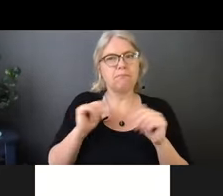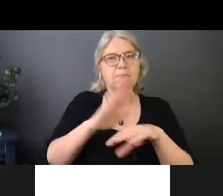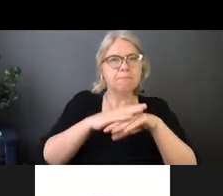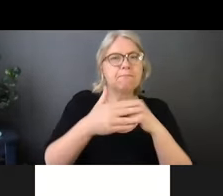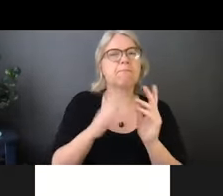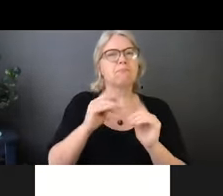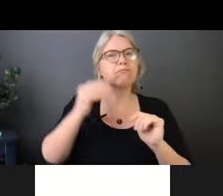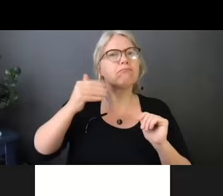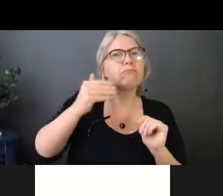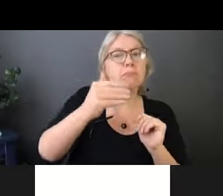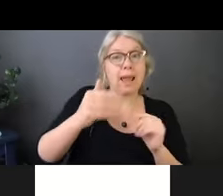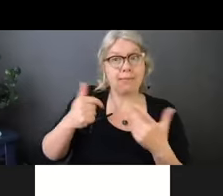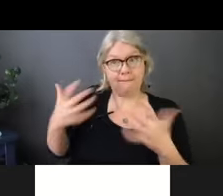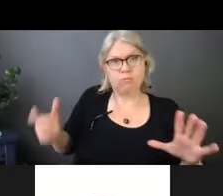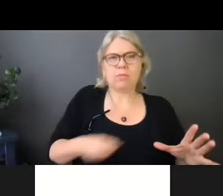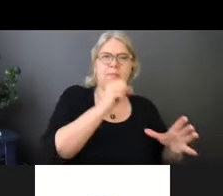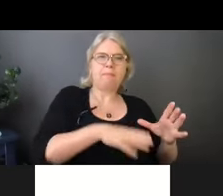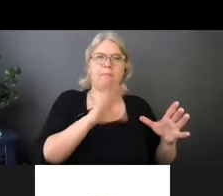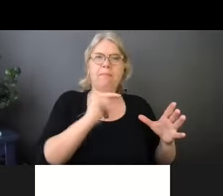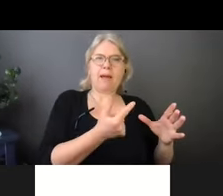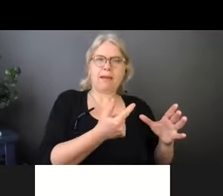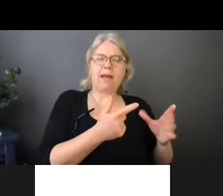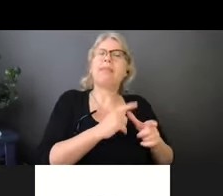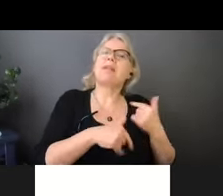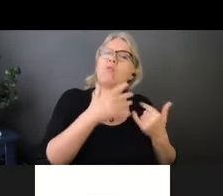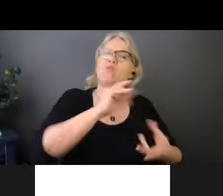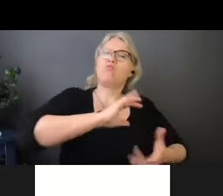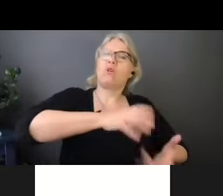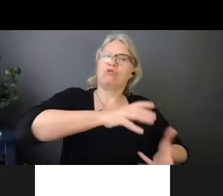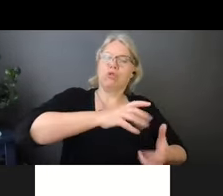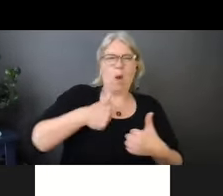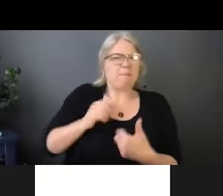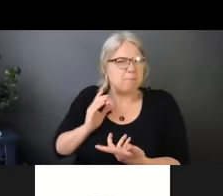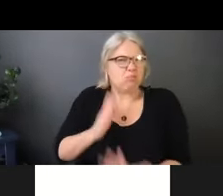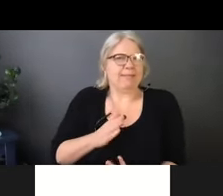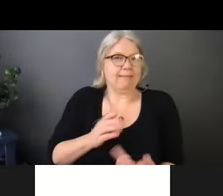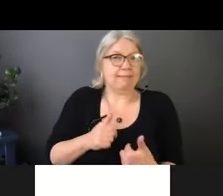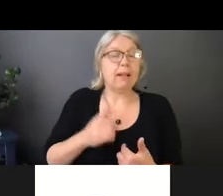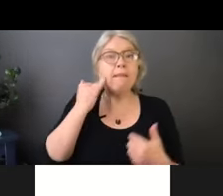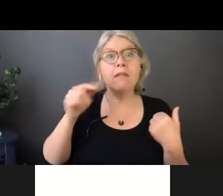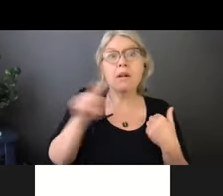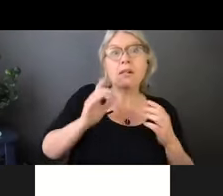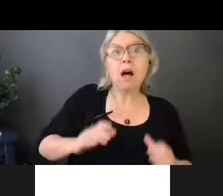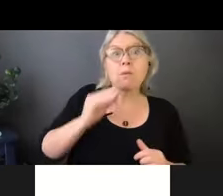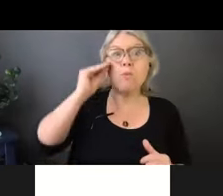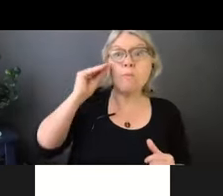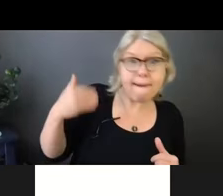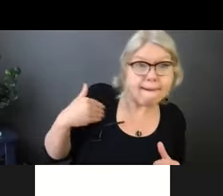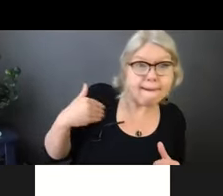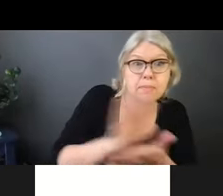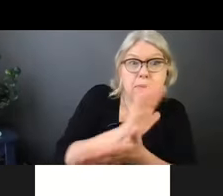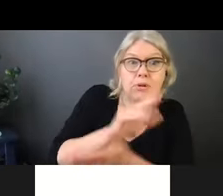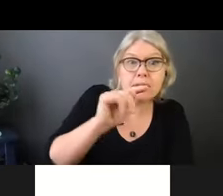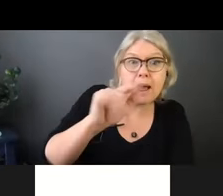my hands. And then I put it in a bag and I wash it with my dirty uniforms. If there is paper towel available, it's good to take a piece of paper towel